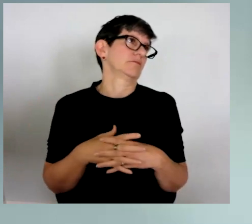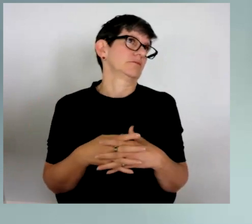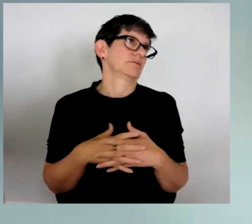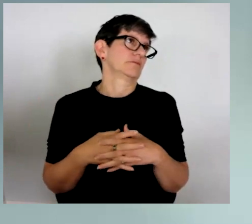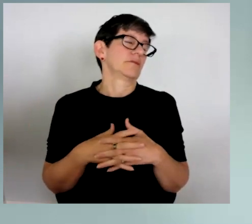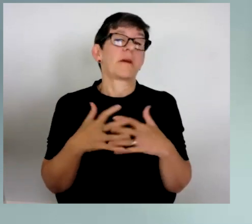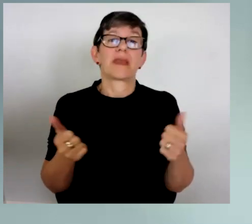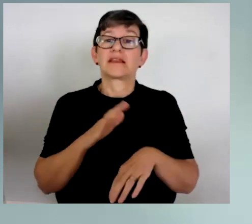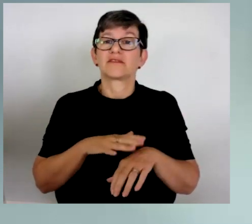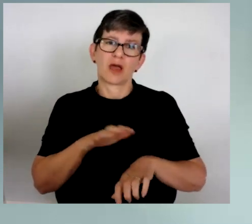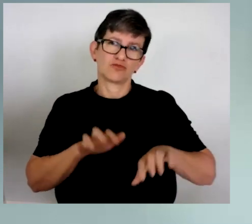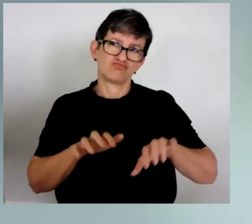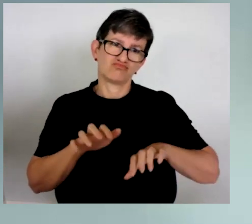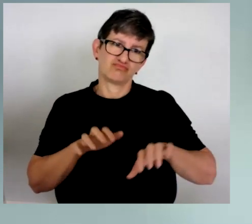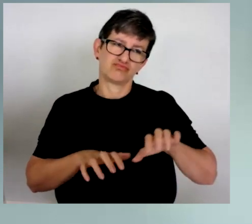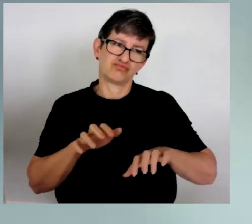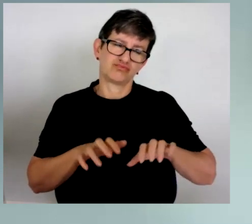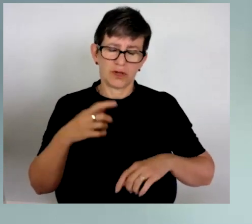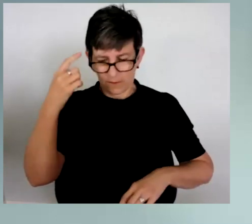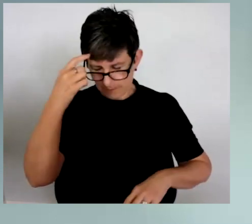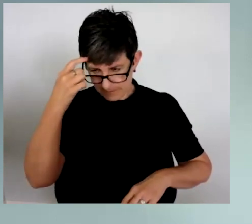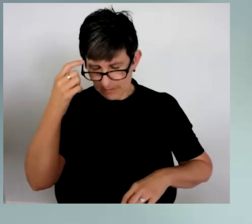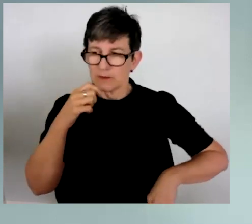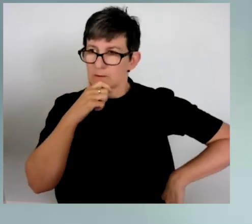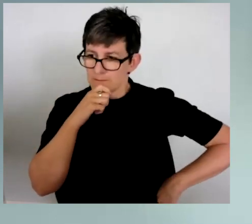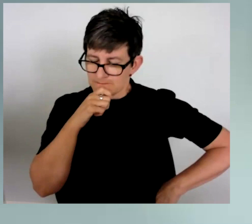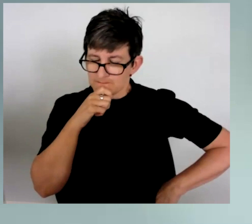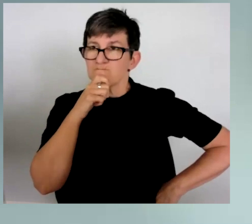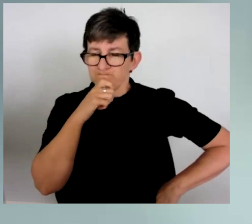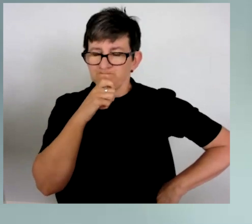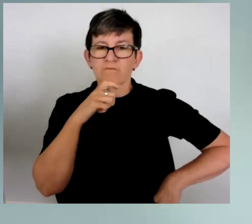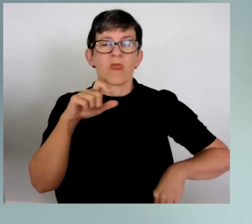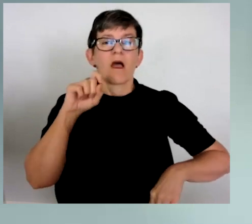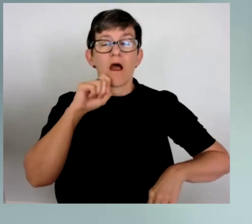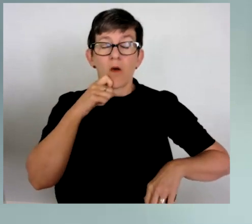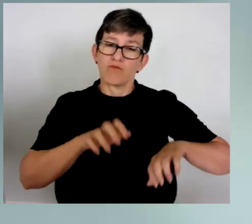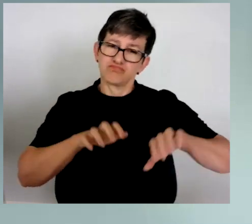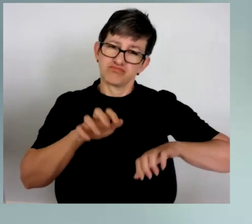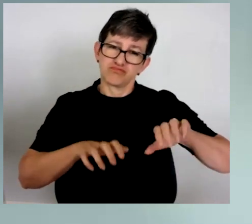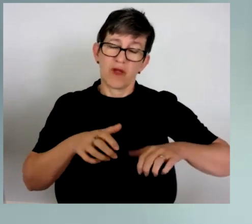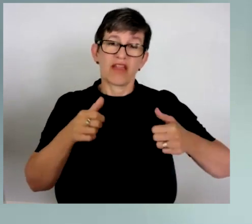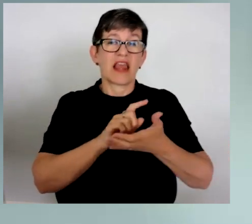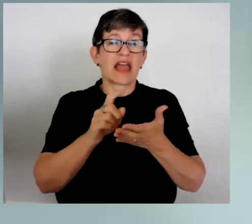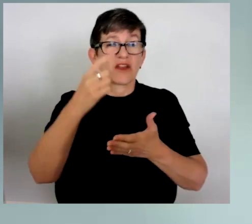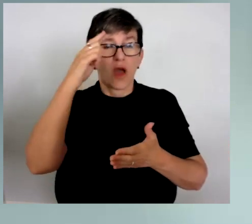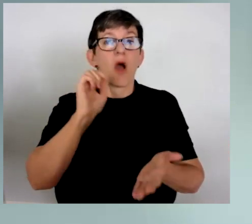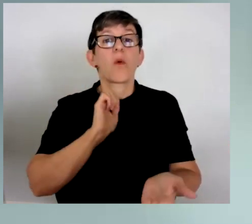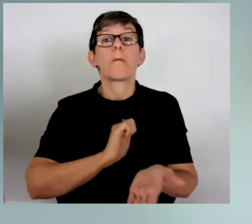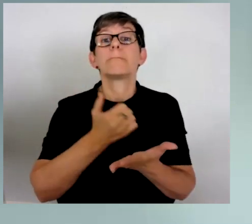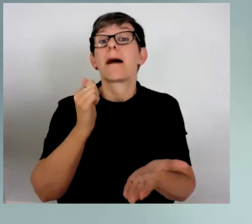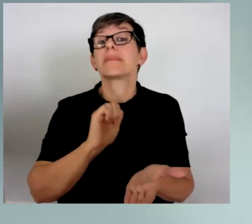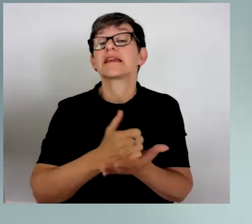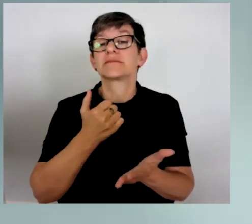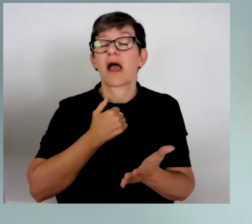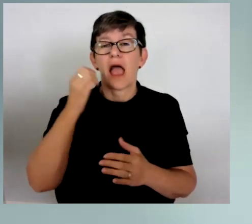And I thought long and hard and I decided to publish what I'd written, an